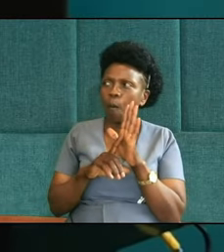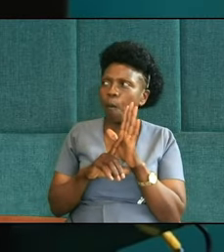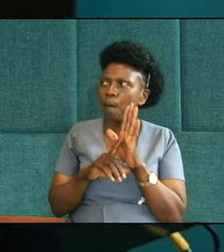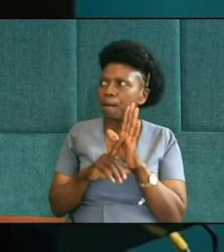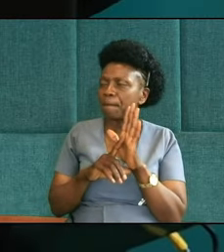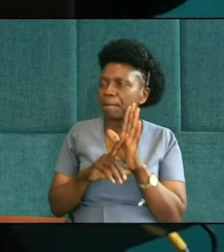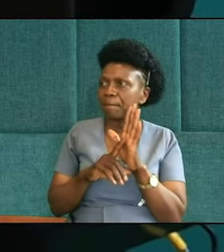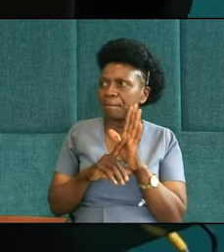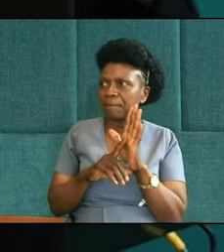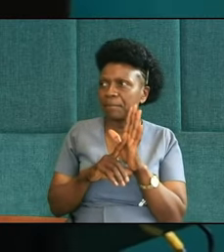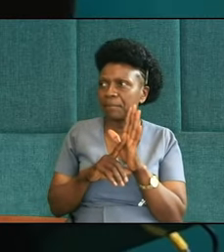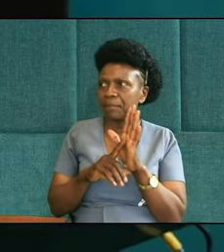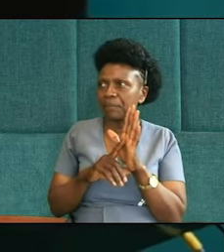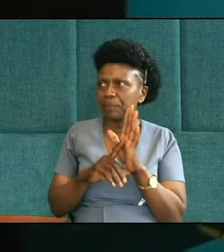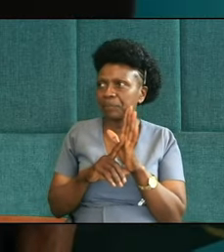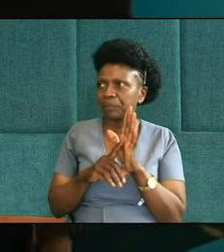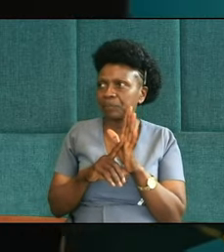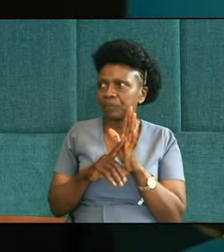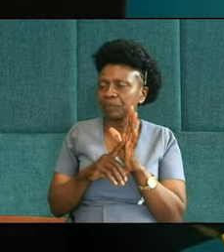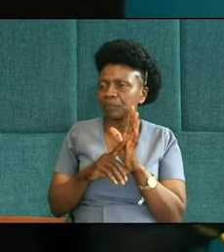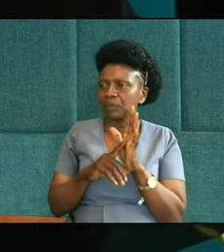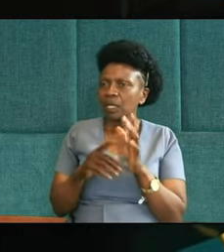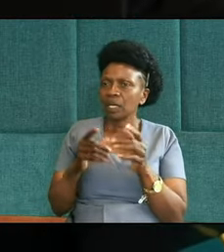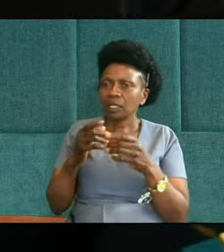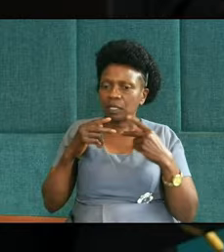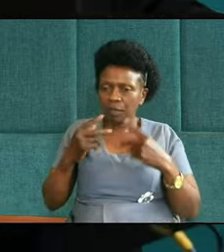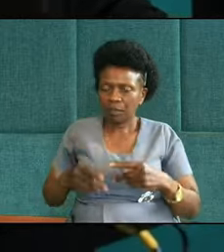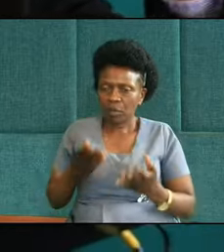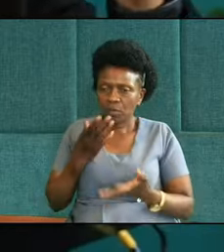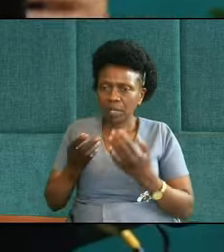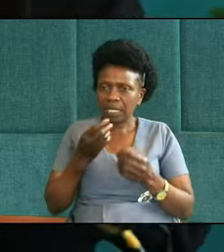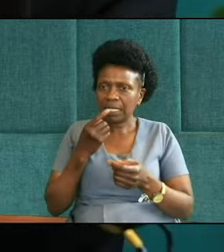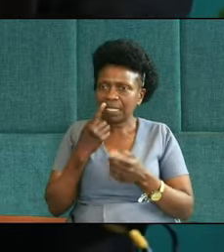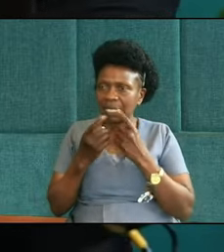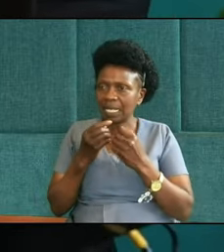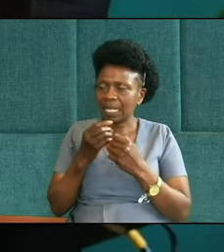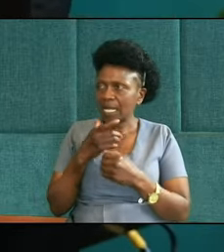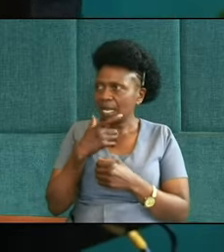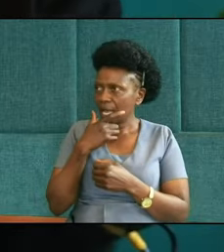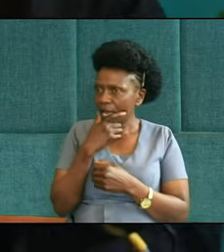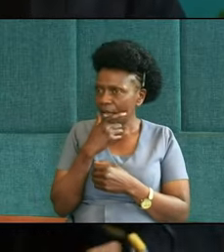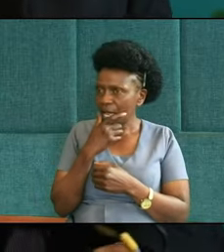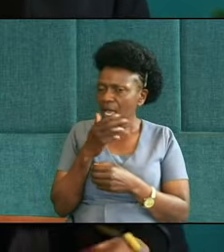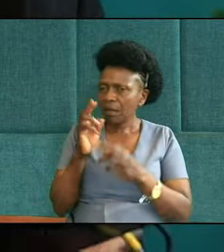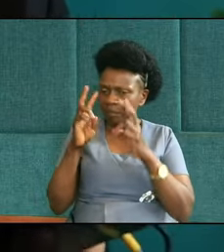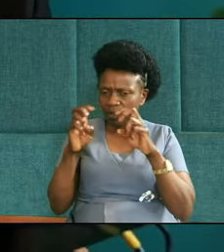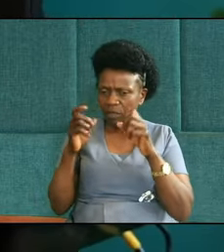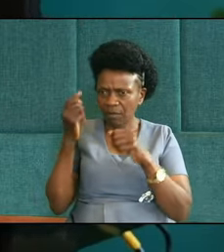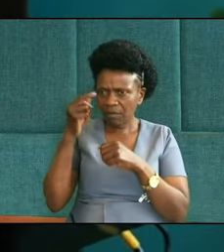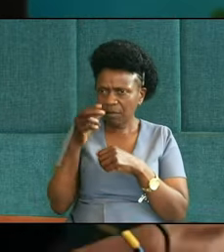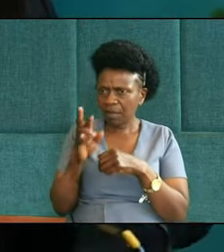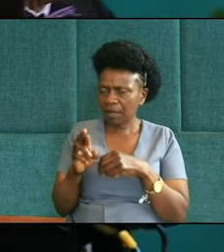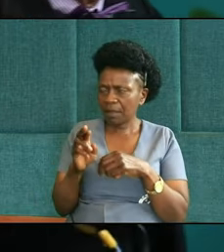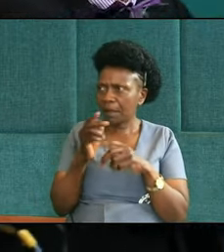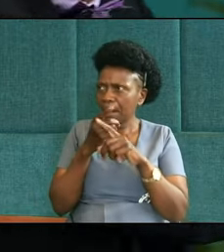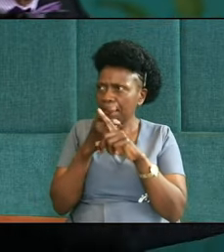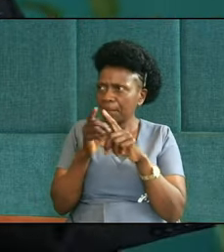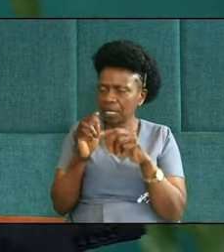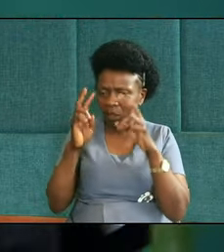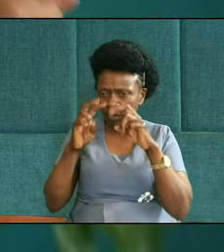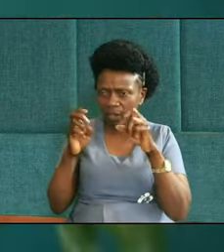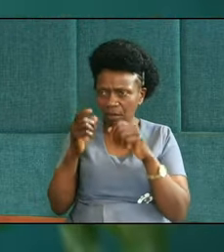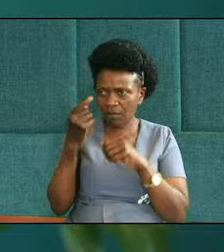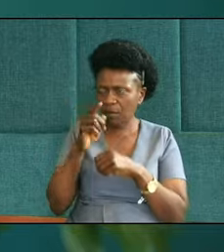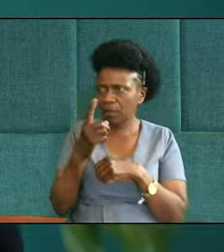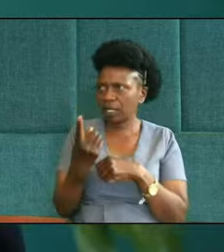opportunity. He was the father of the clan. He probably could have said, Aha! I've been looking for my identification seal. I've been looking for